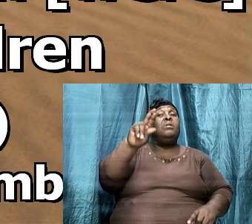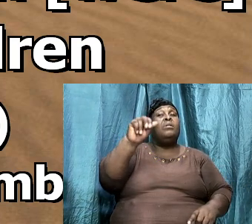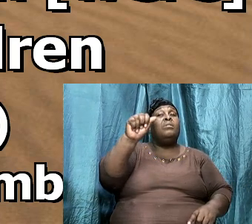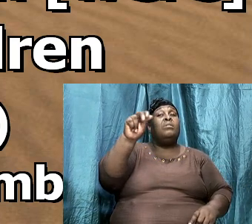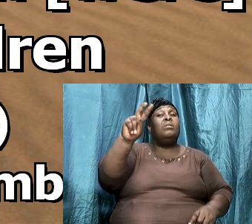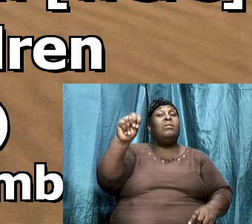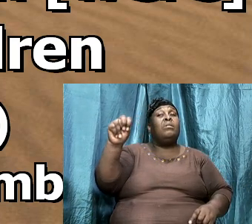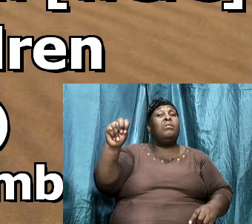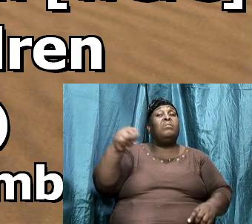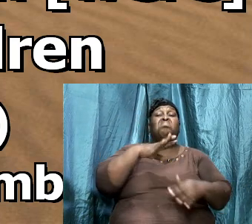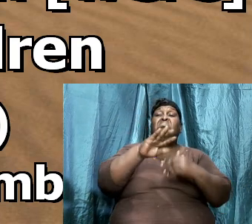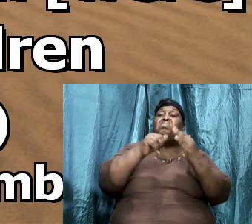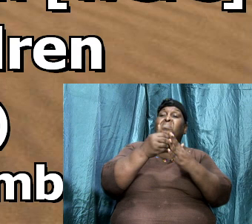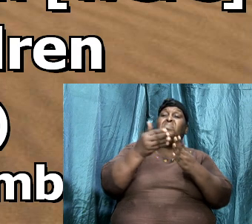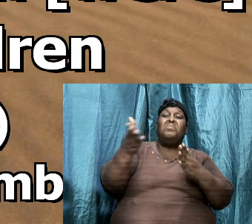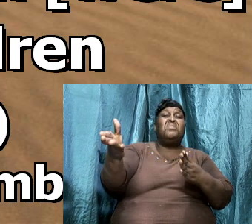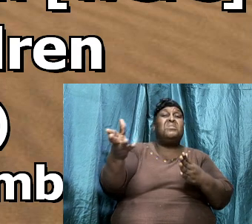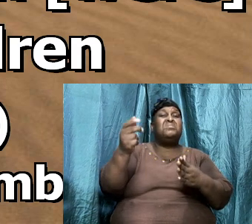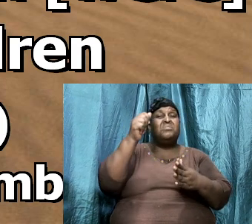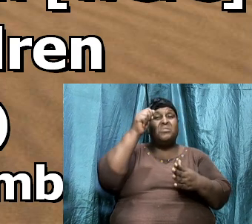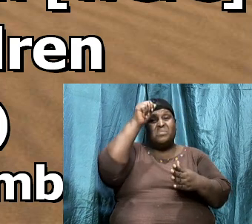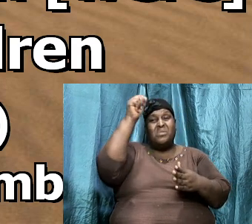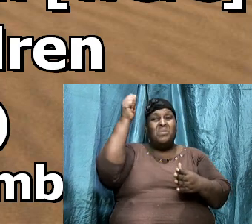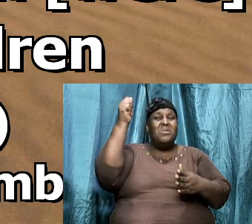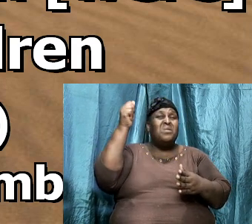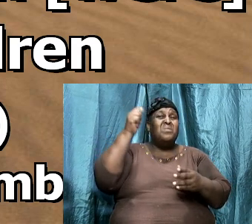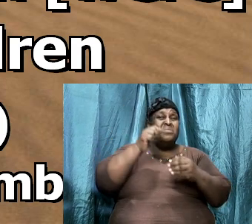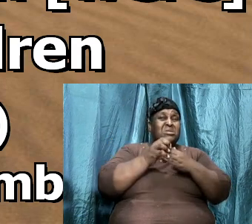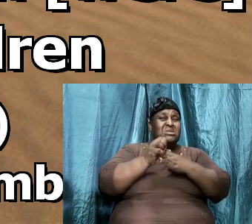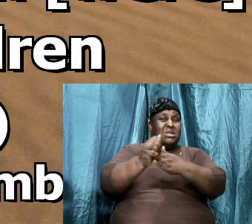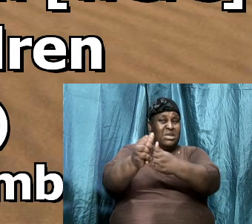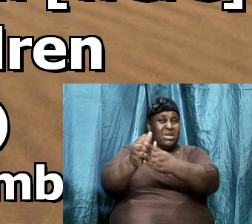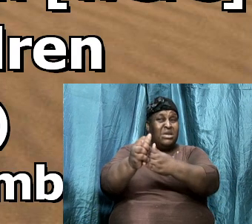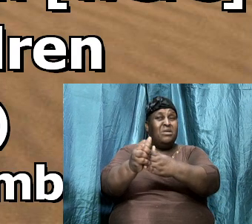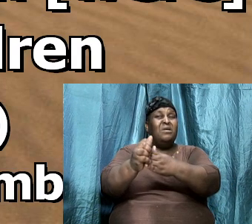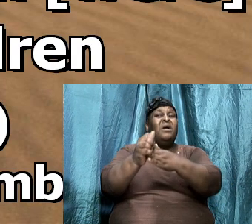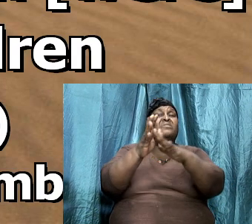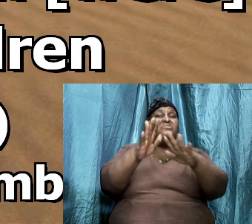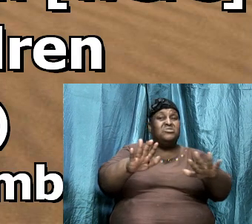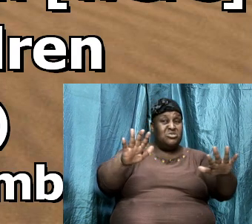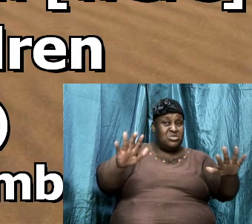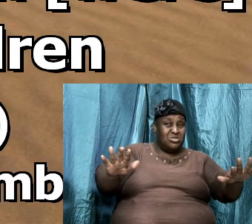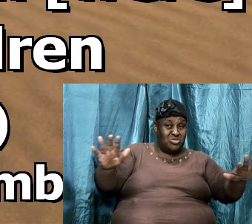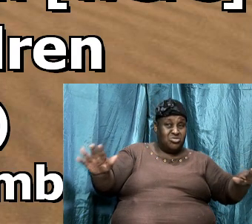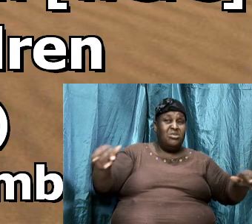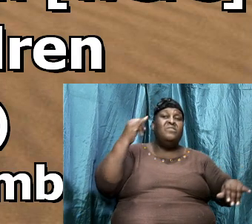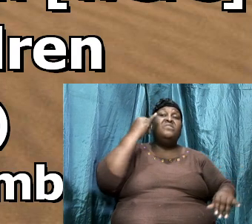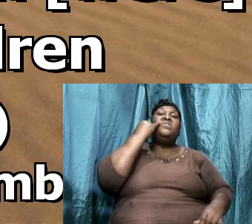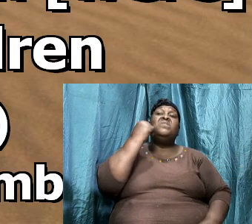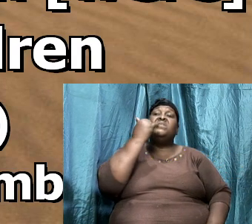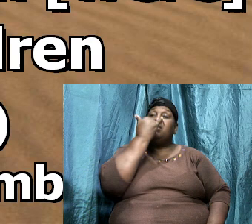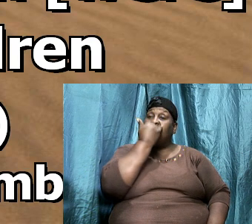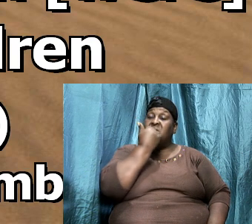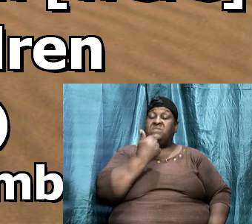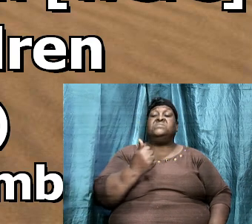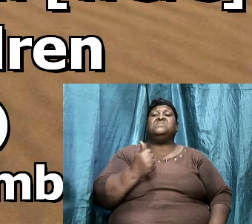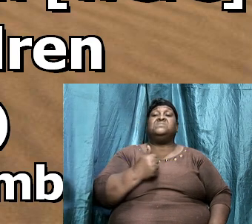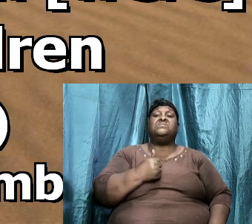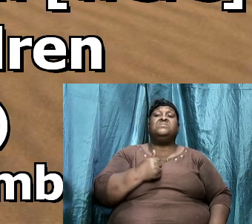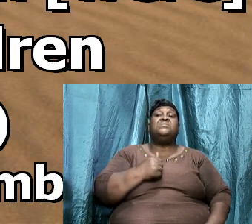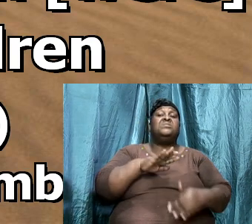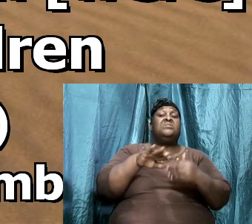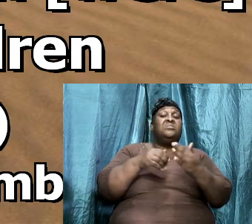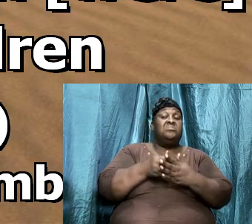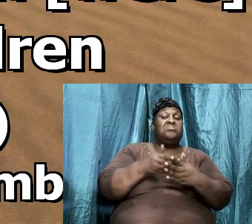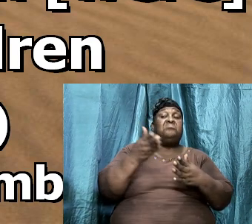All these men were heads of the children. You see the emphasis the Bible put in on the head. All